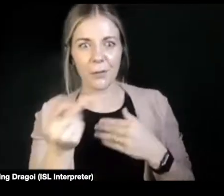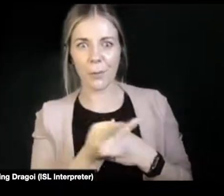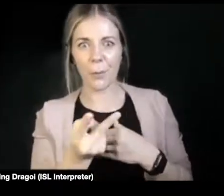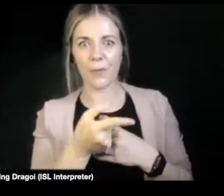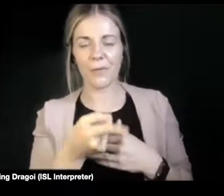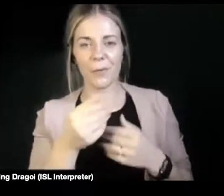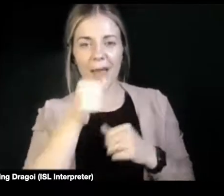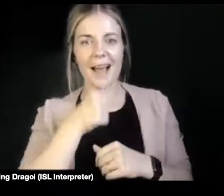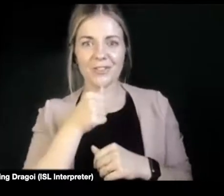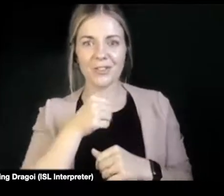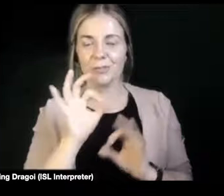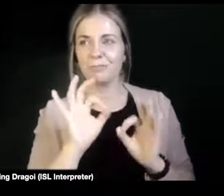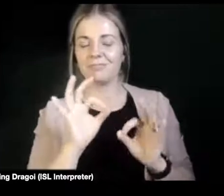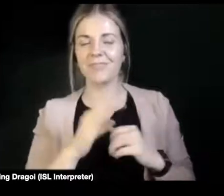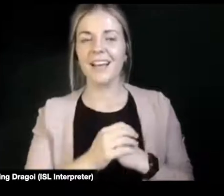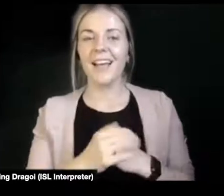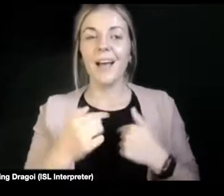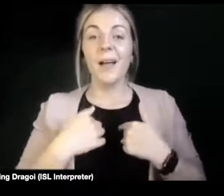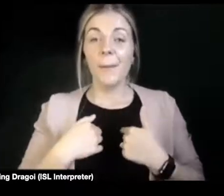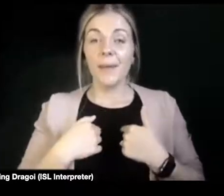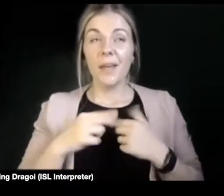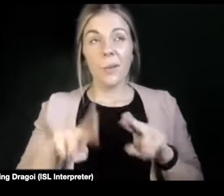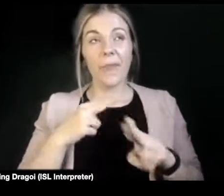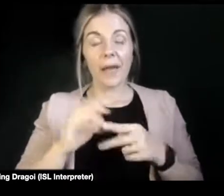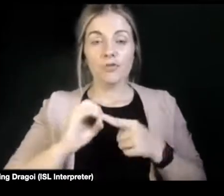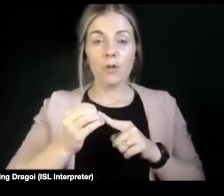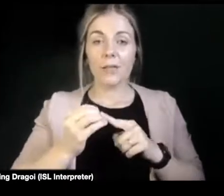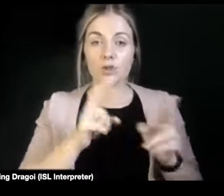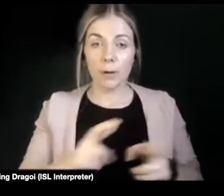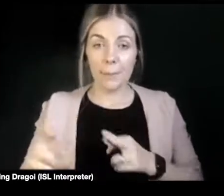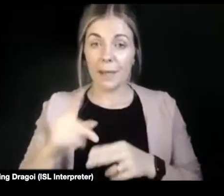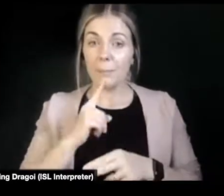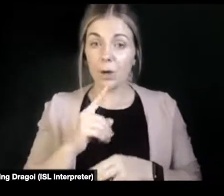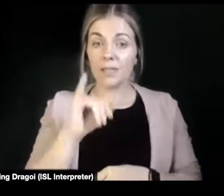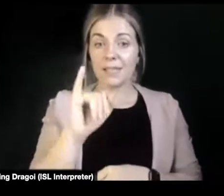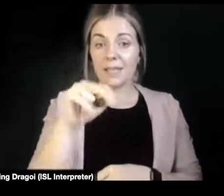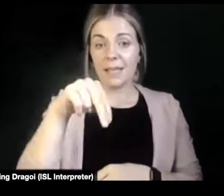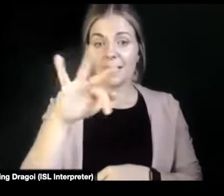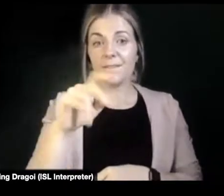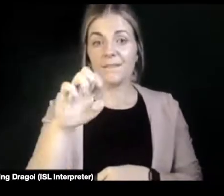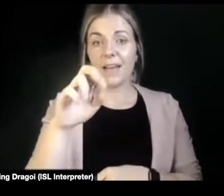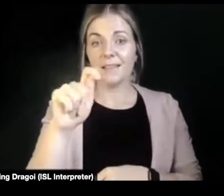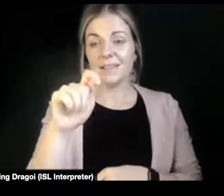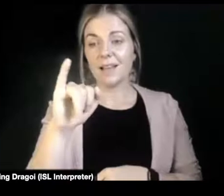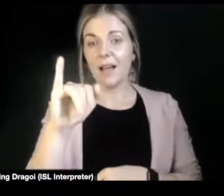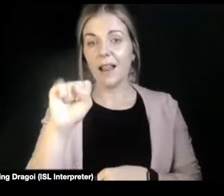said. But I think without wanting to repeat, think infantilization is definitely a massive thing. Absolutely.